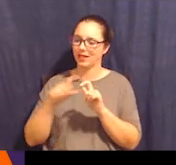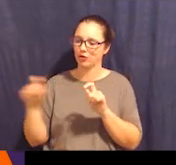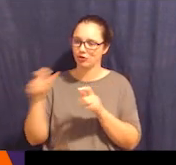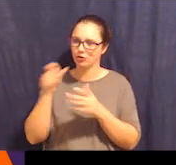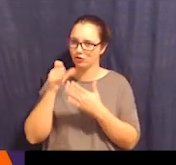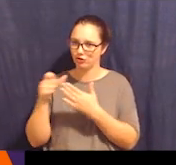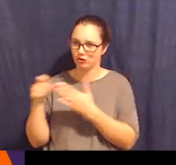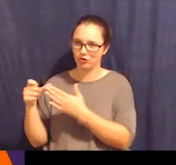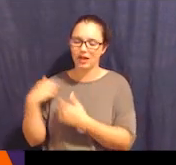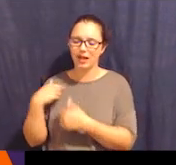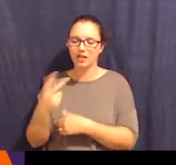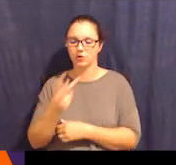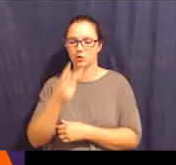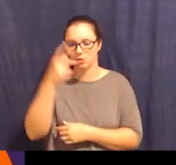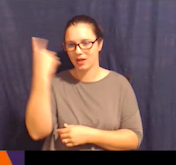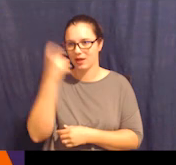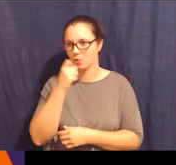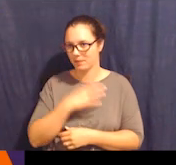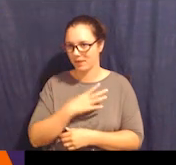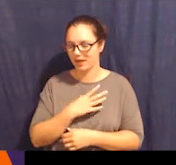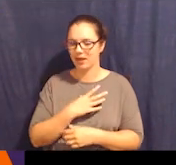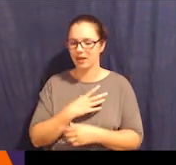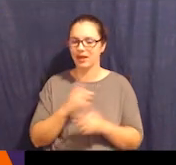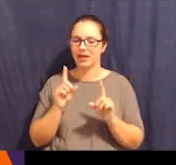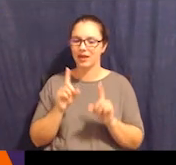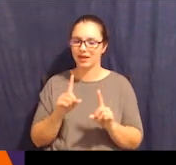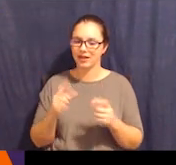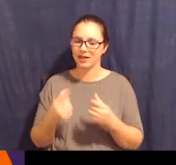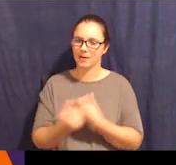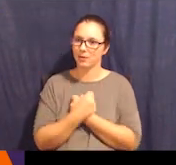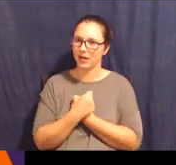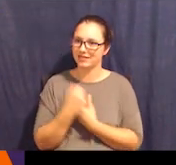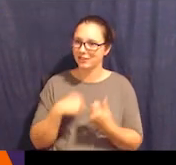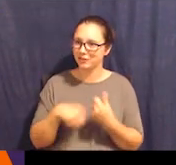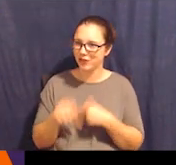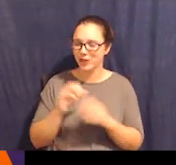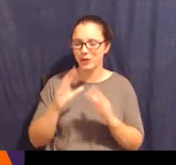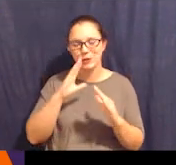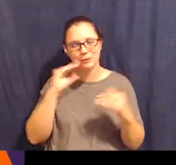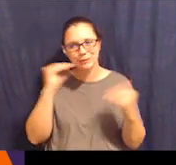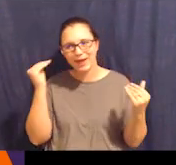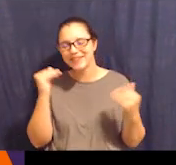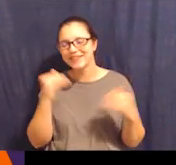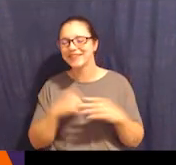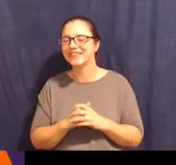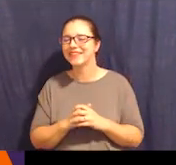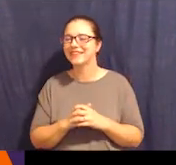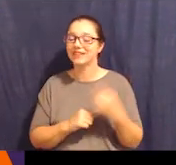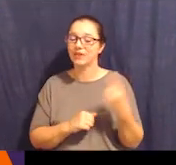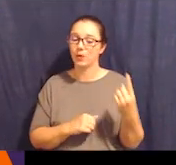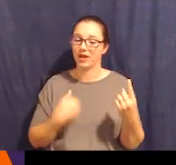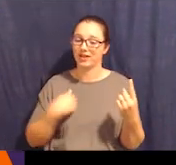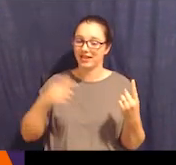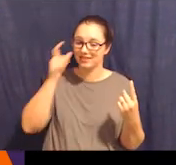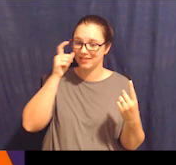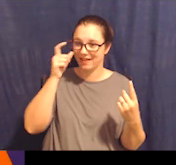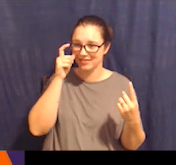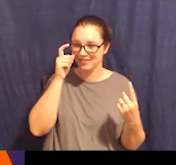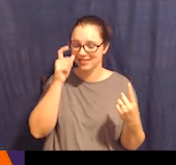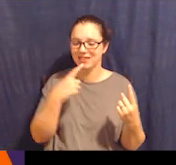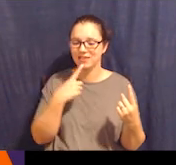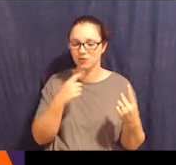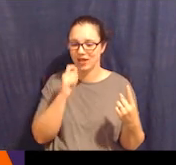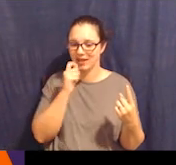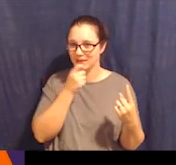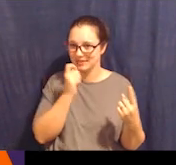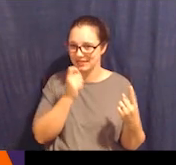each other. They're smiling. One of them has glasses and a red lip. The other one also has a red lip and eye